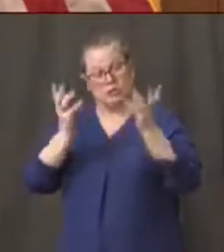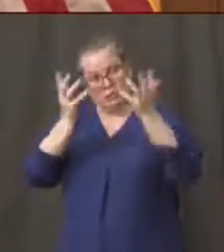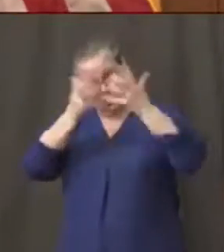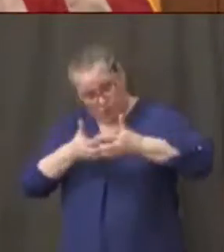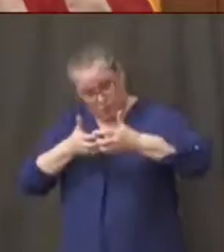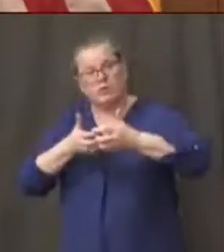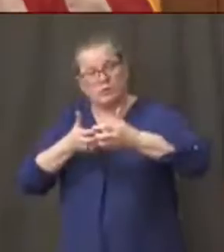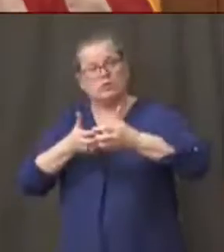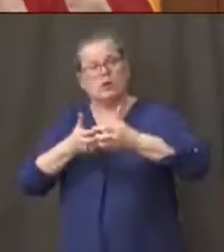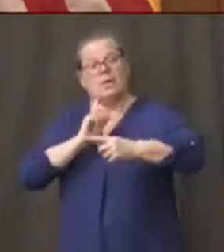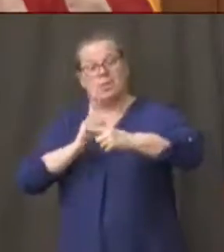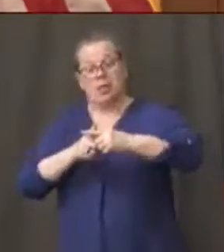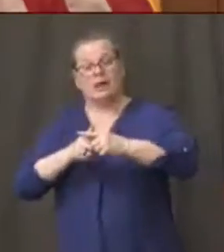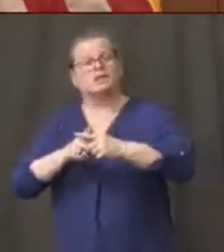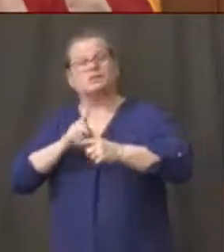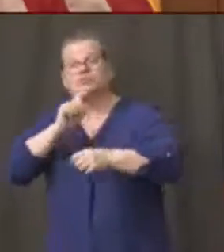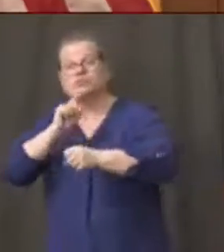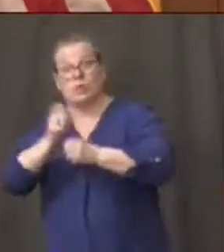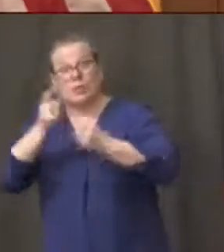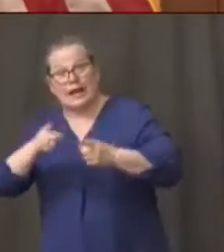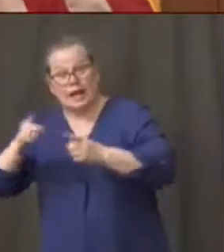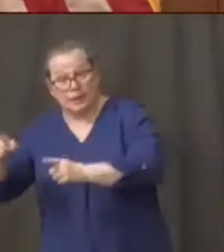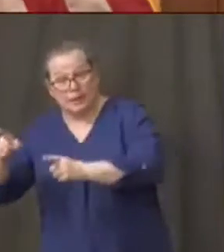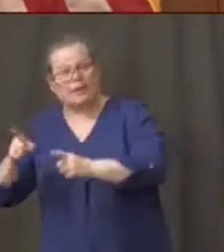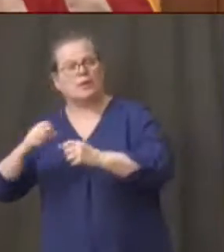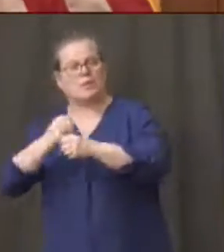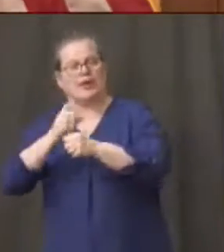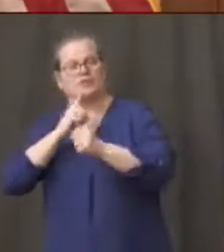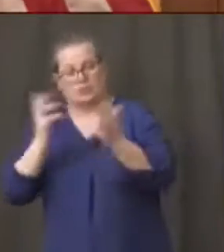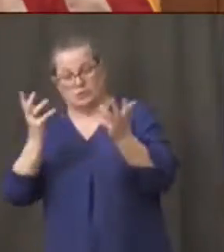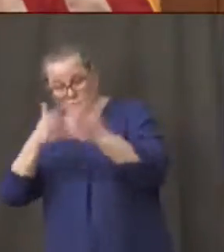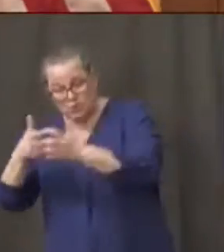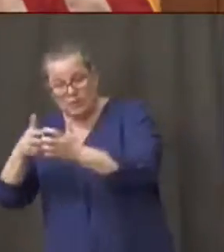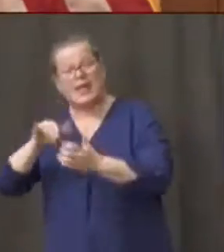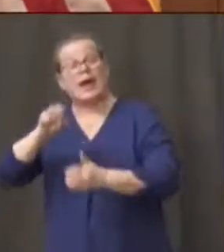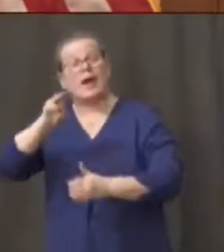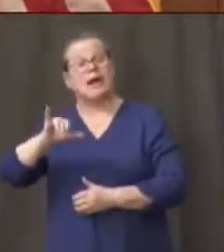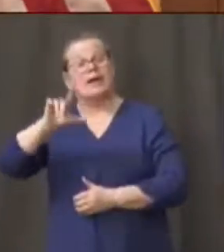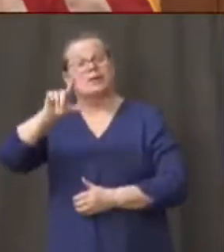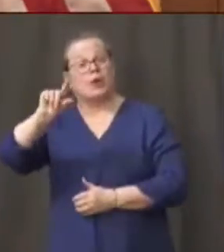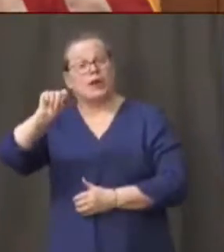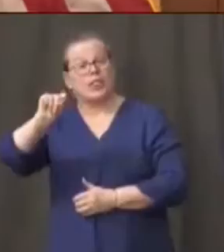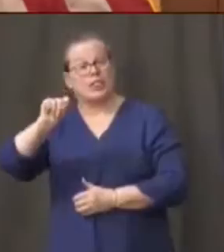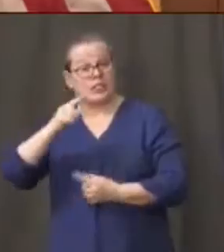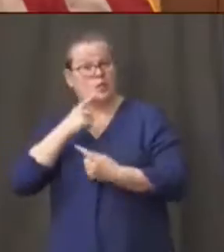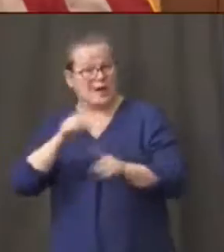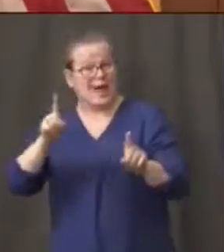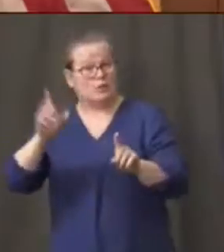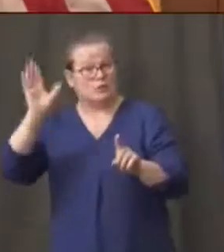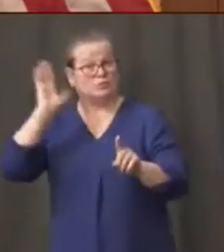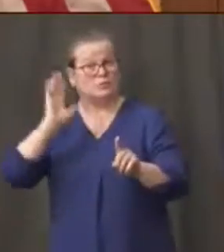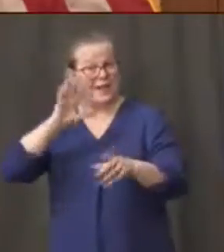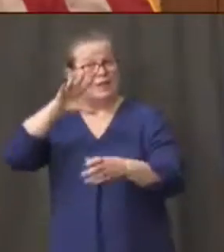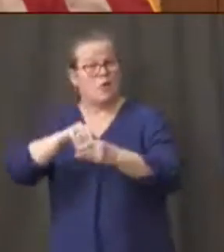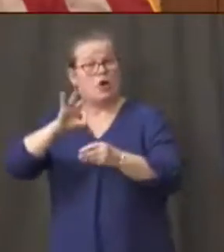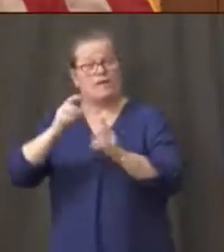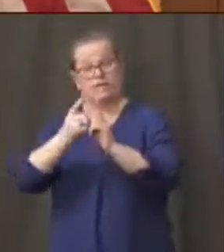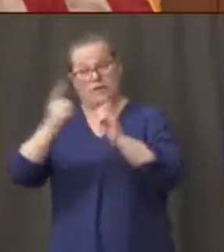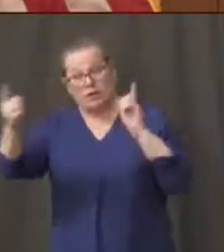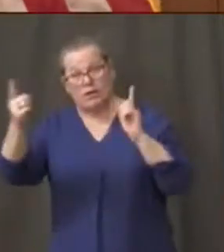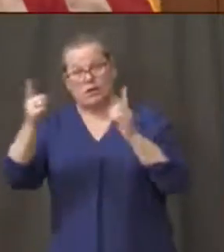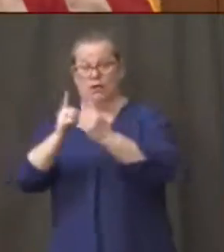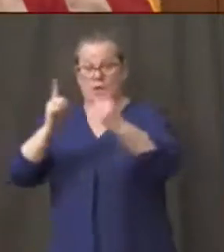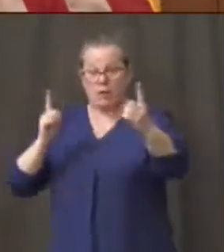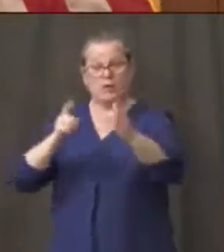uh so the may 20th date uh that has been put forth as part of uh the social distancing measures as well as